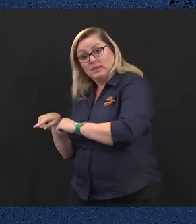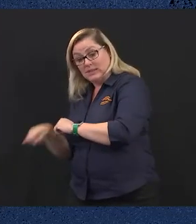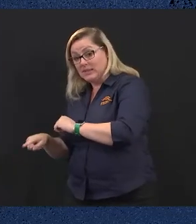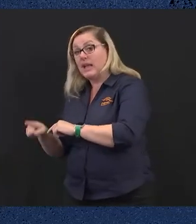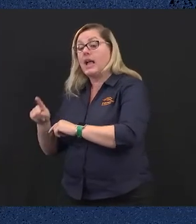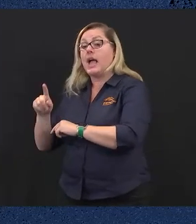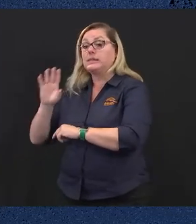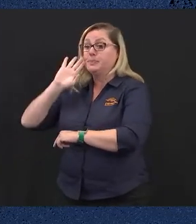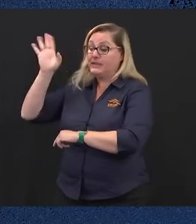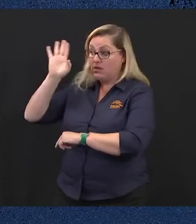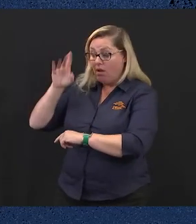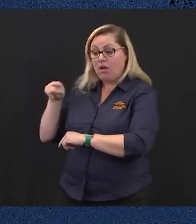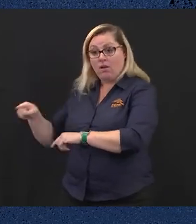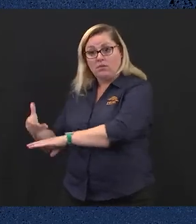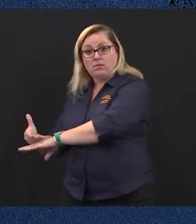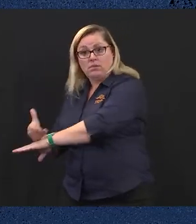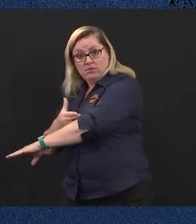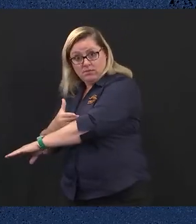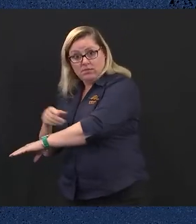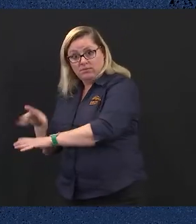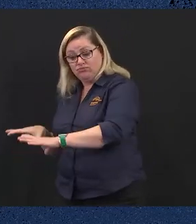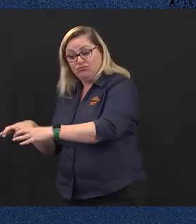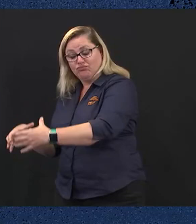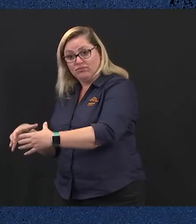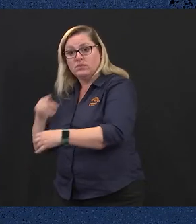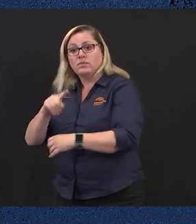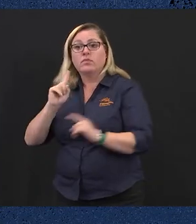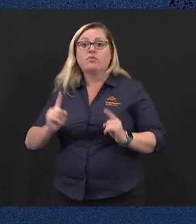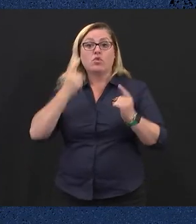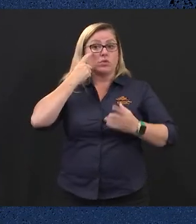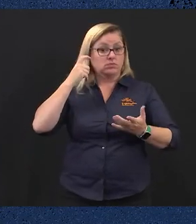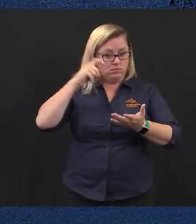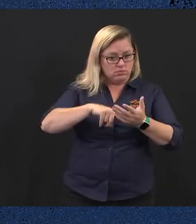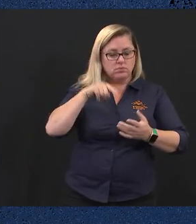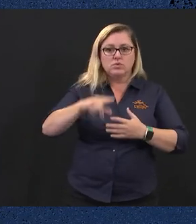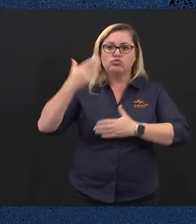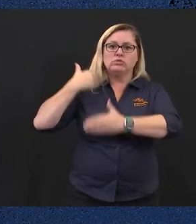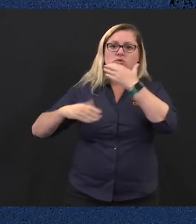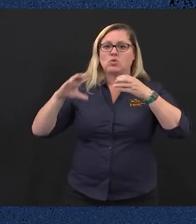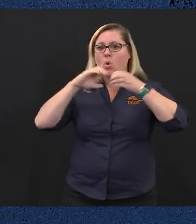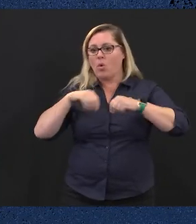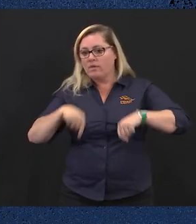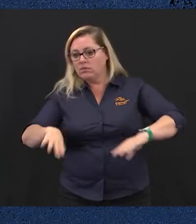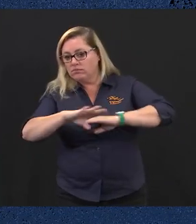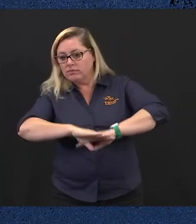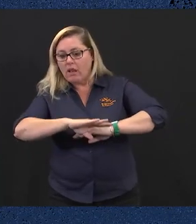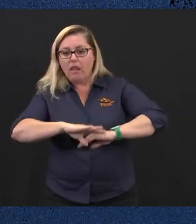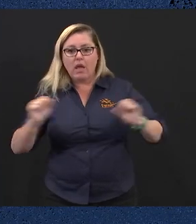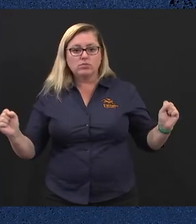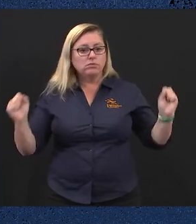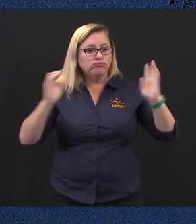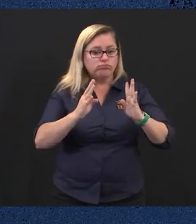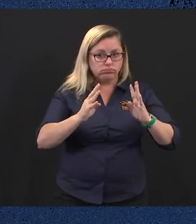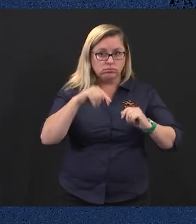distinguished guests. First, I acknowledge the traditional owners of the land upon which we're gathering and I pay my respects to